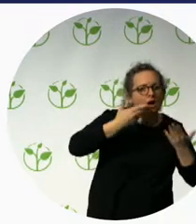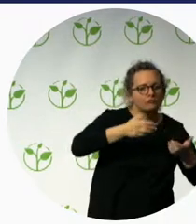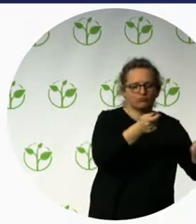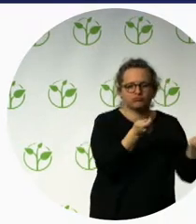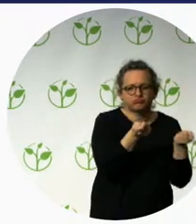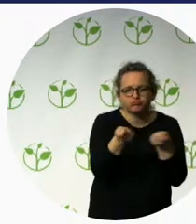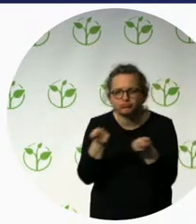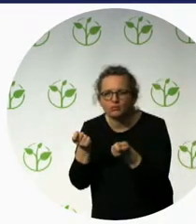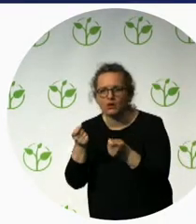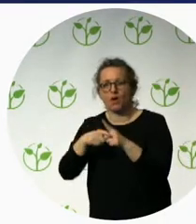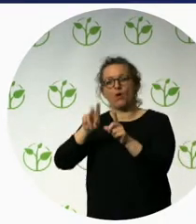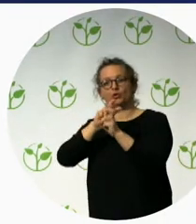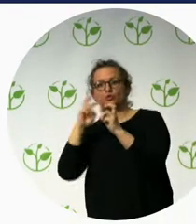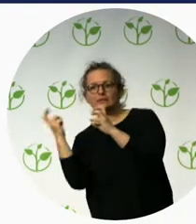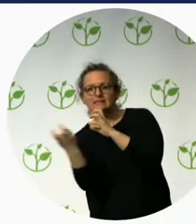management.